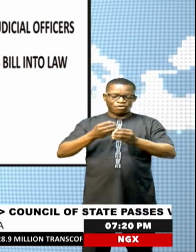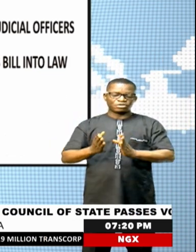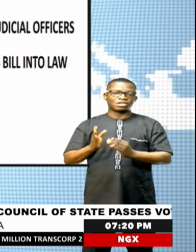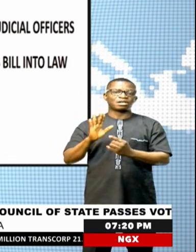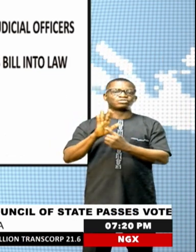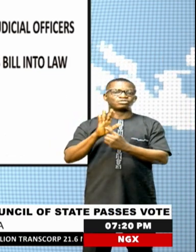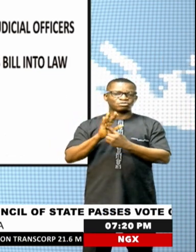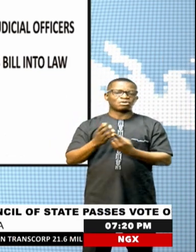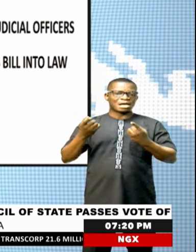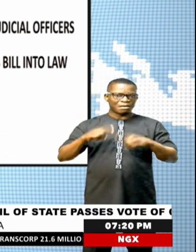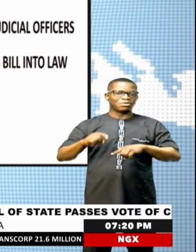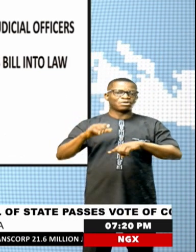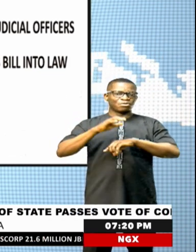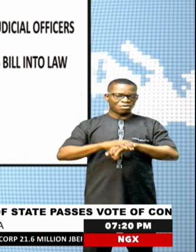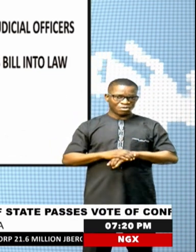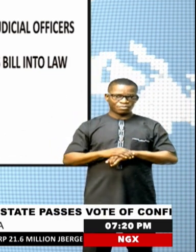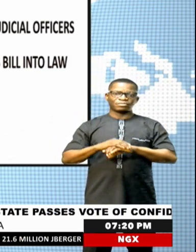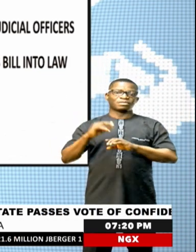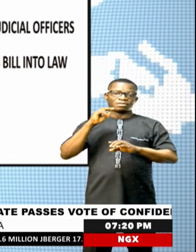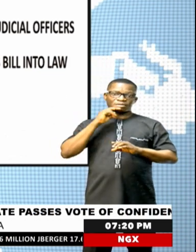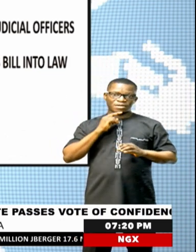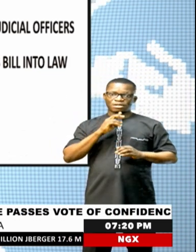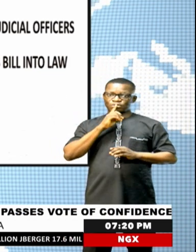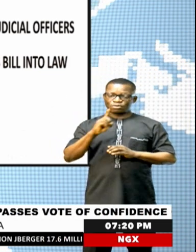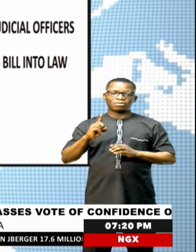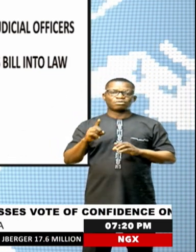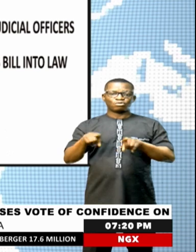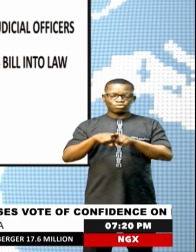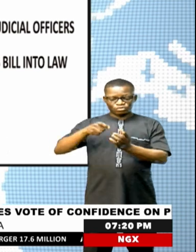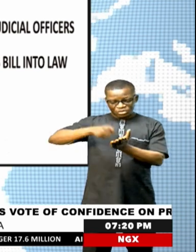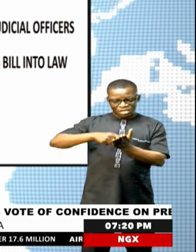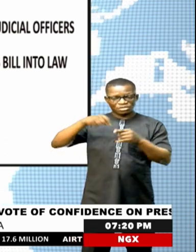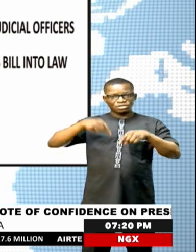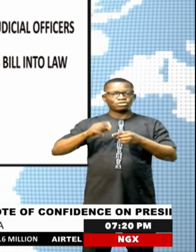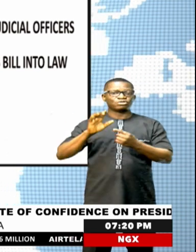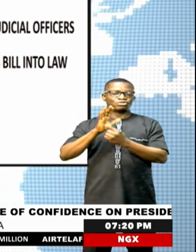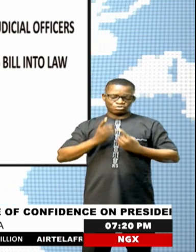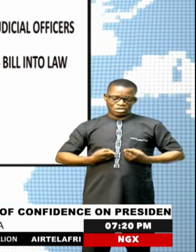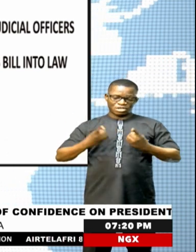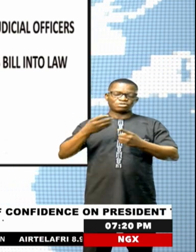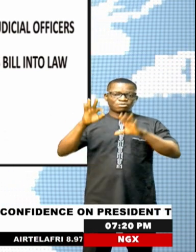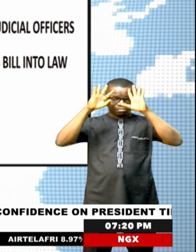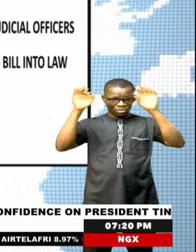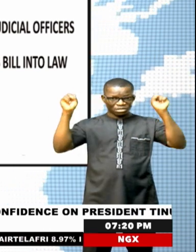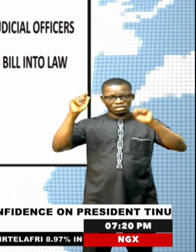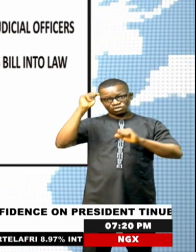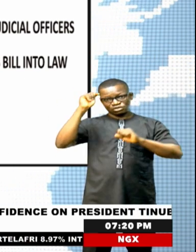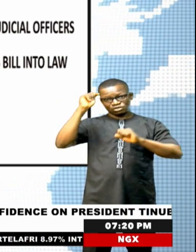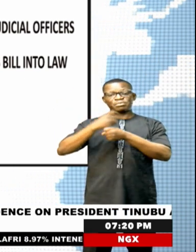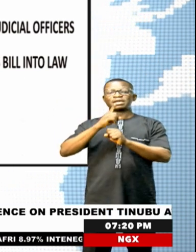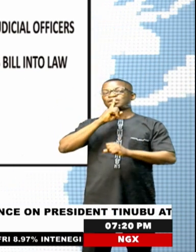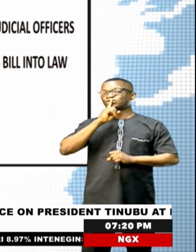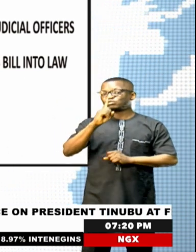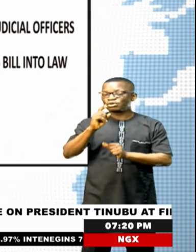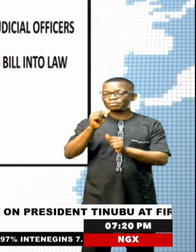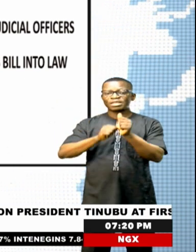economic realities, adding that the prompt signing of the salary bills demonstrates dedication of President Tunibu to ensure that every